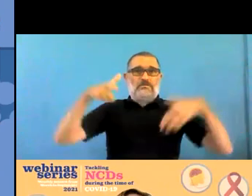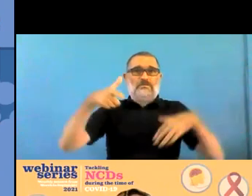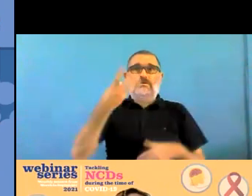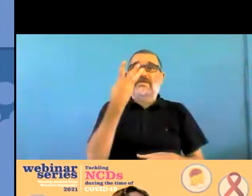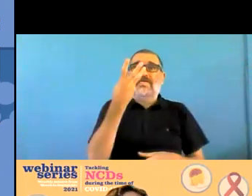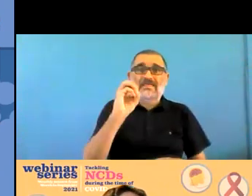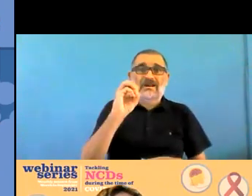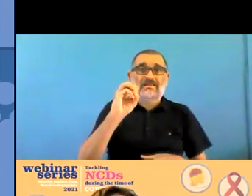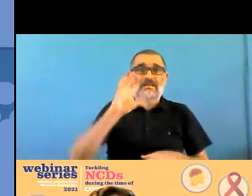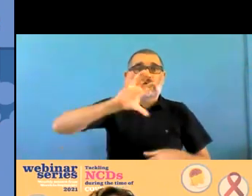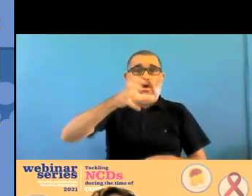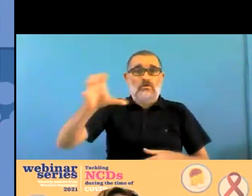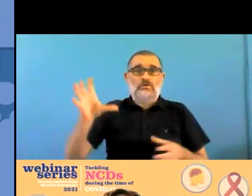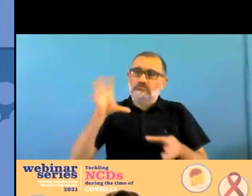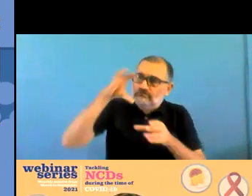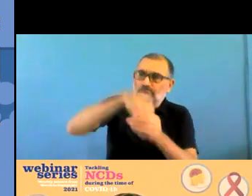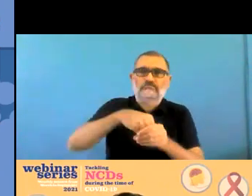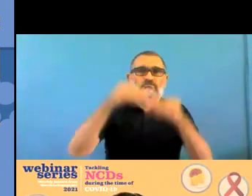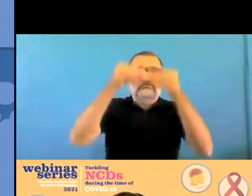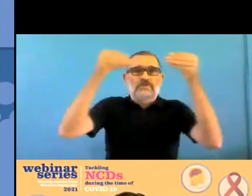the wha and